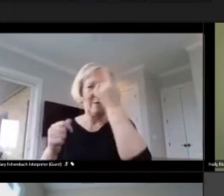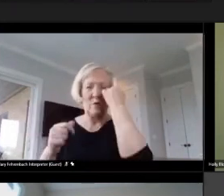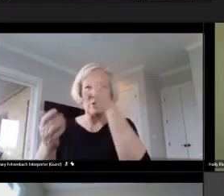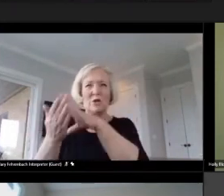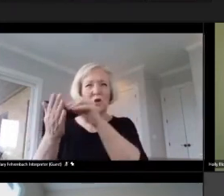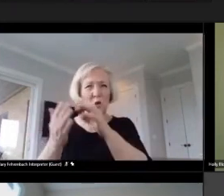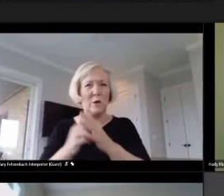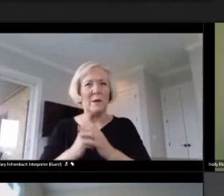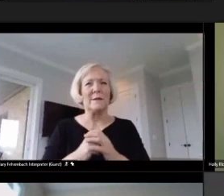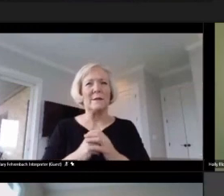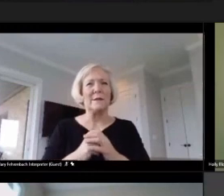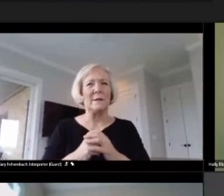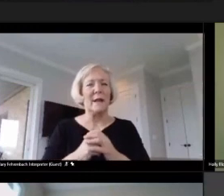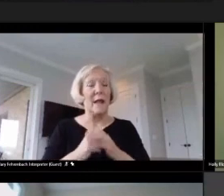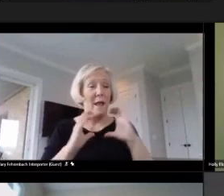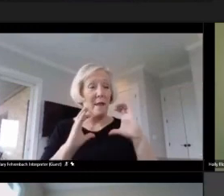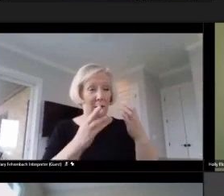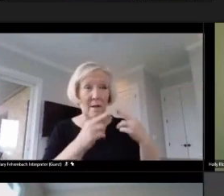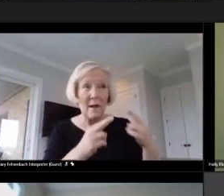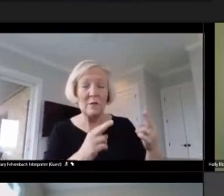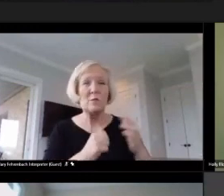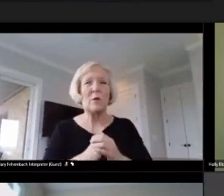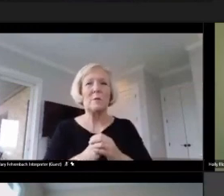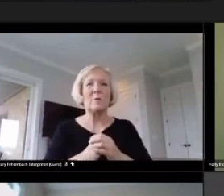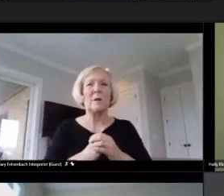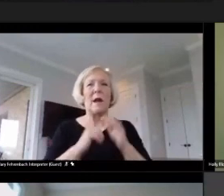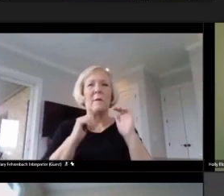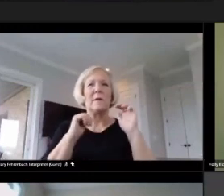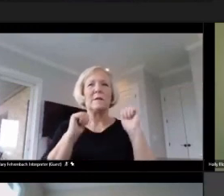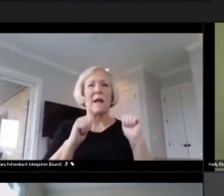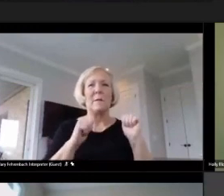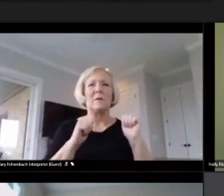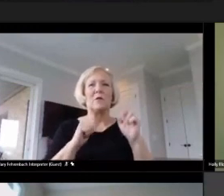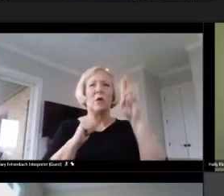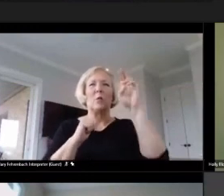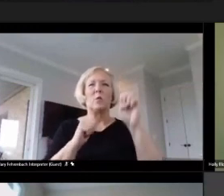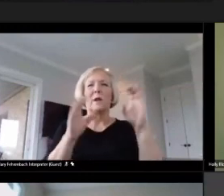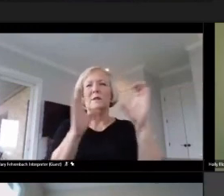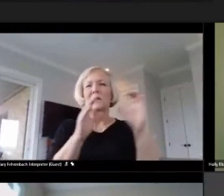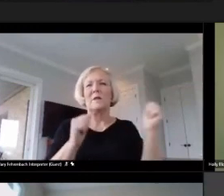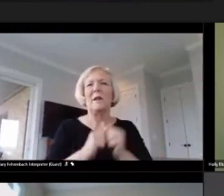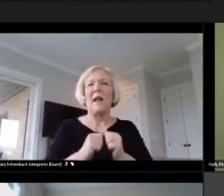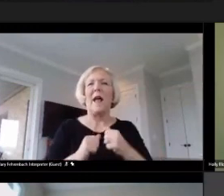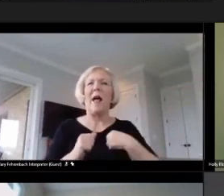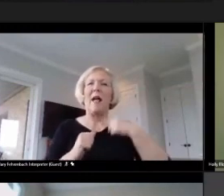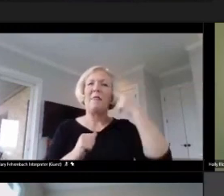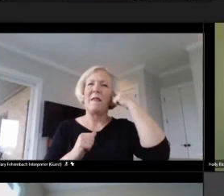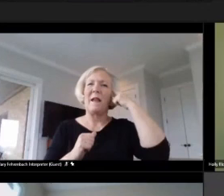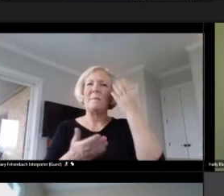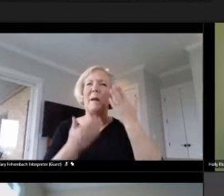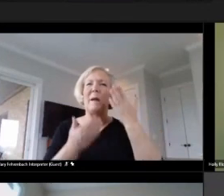in the classroom? So when I was able to recertify, I think that may have been the highest.